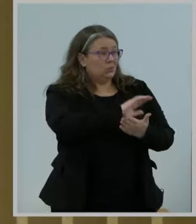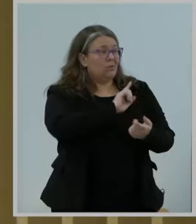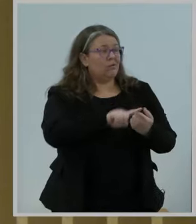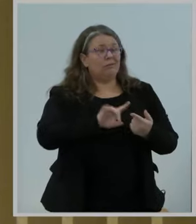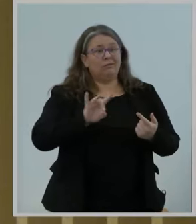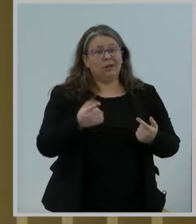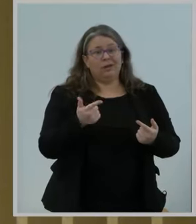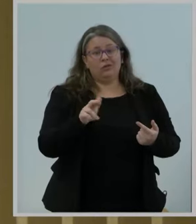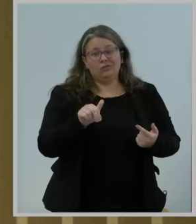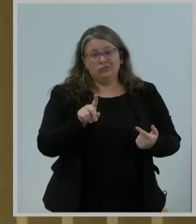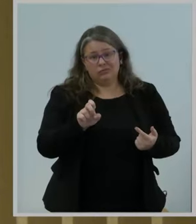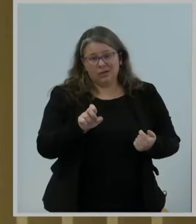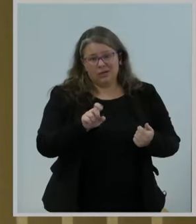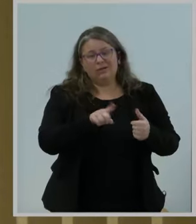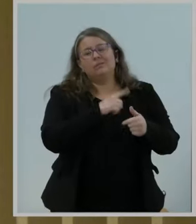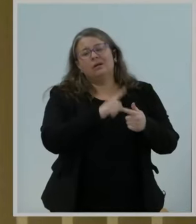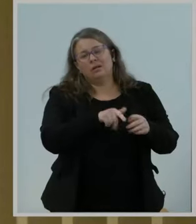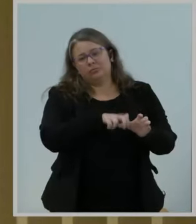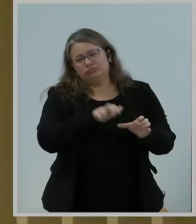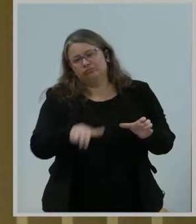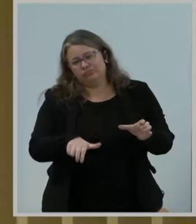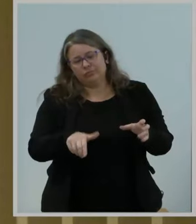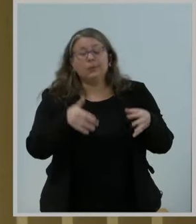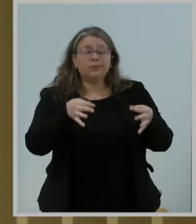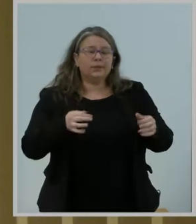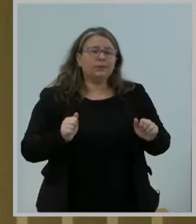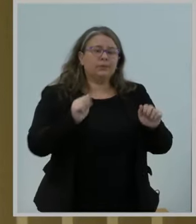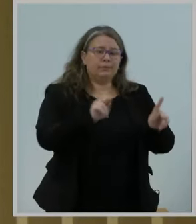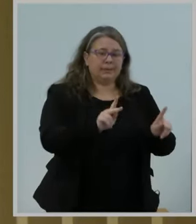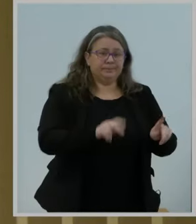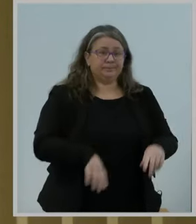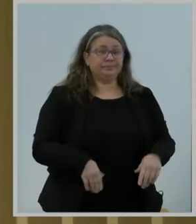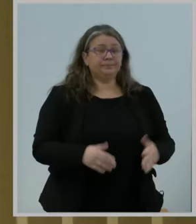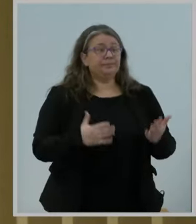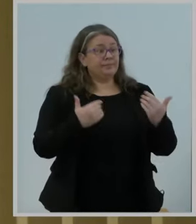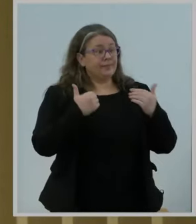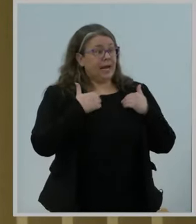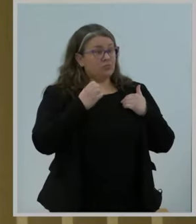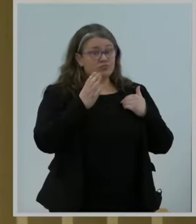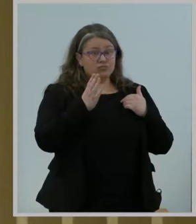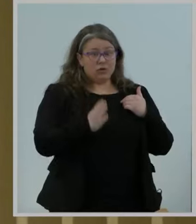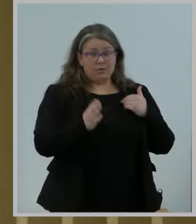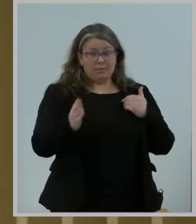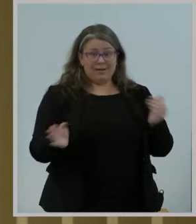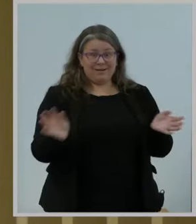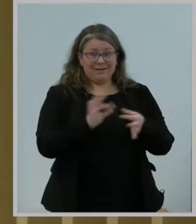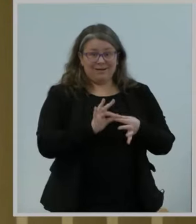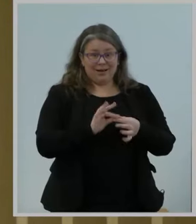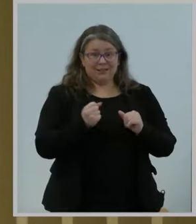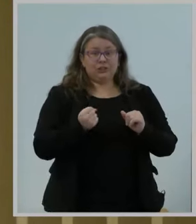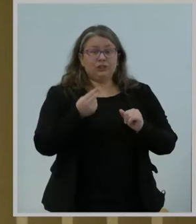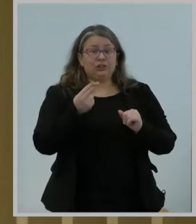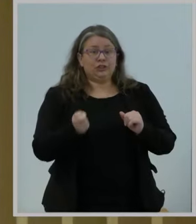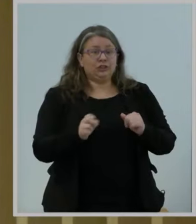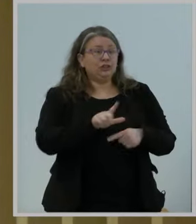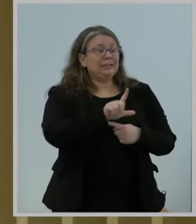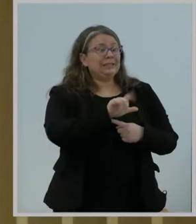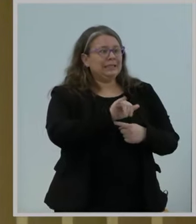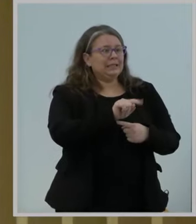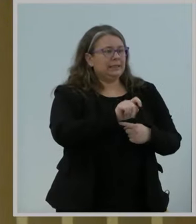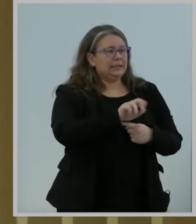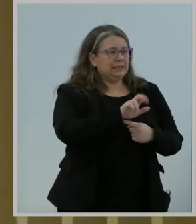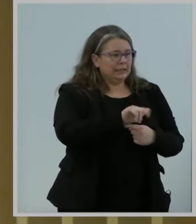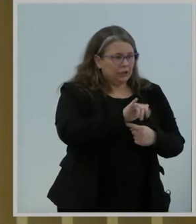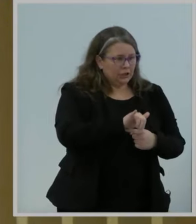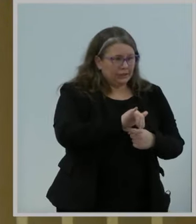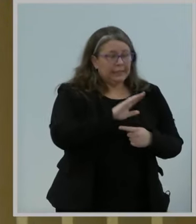connection, she literally and figuratively zoomed through her education and training, learned how to